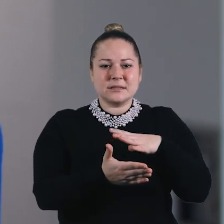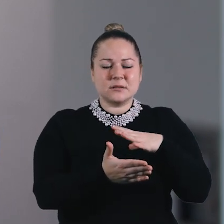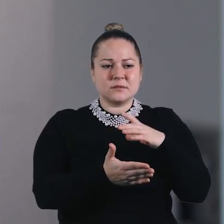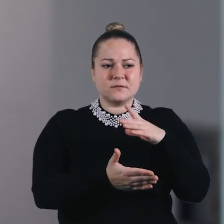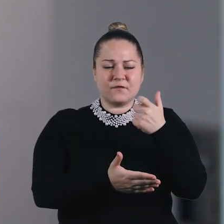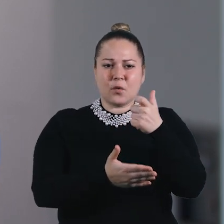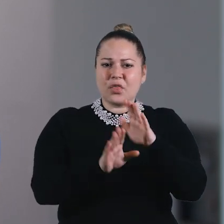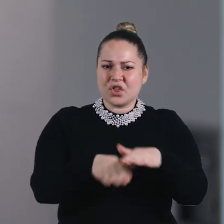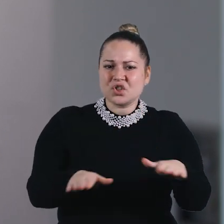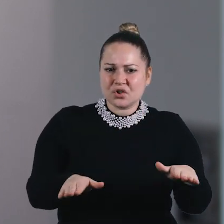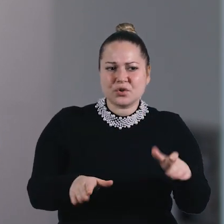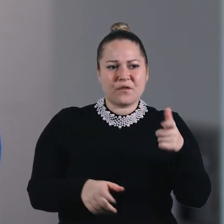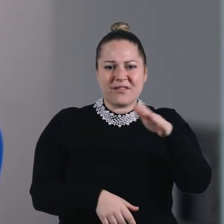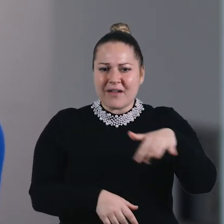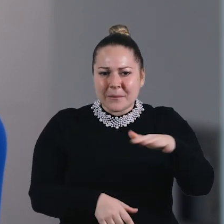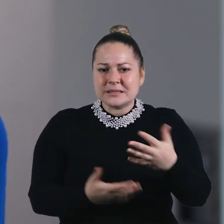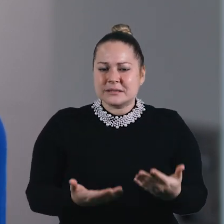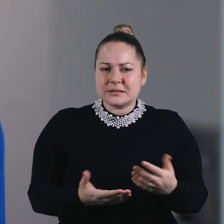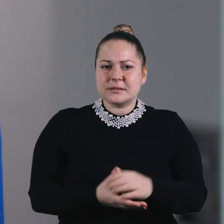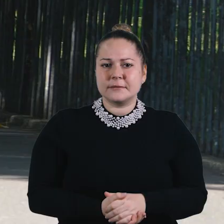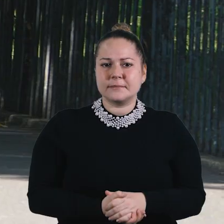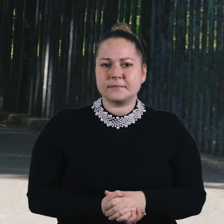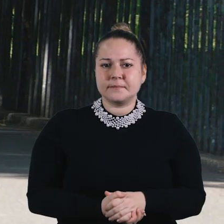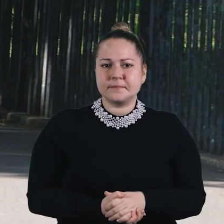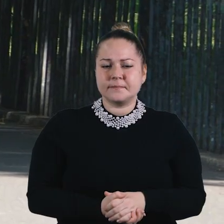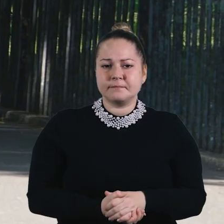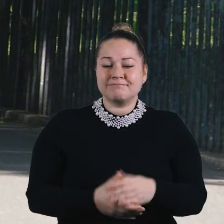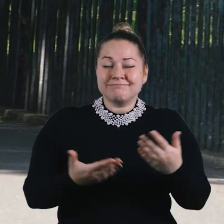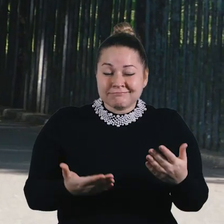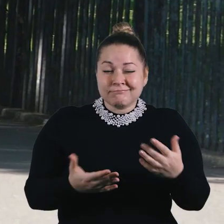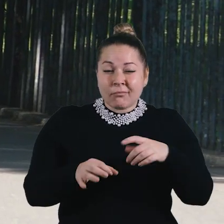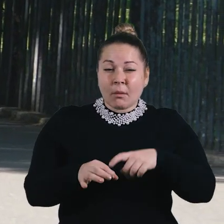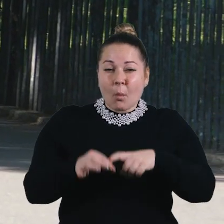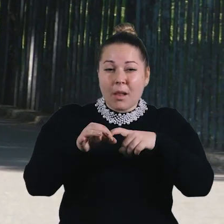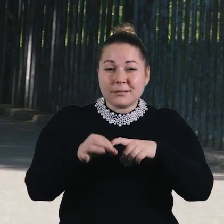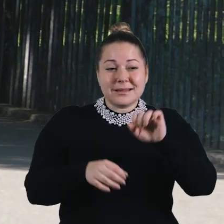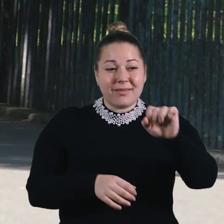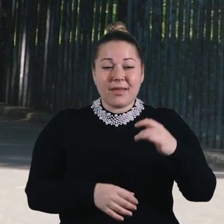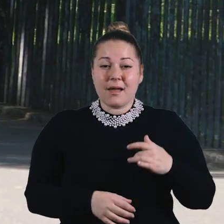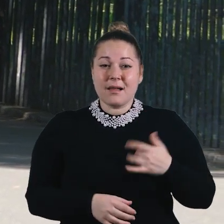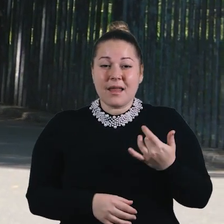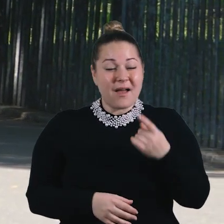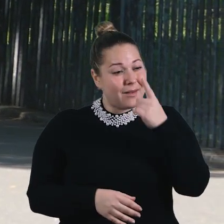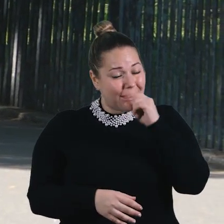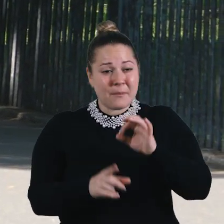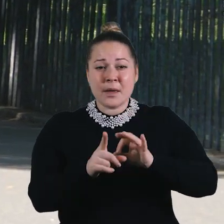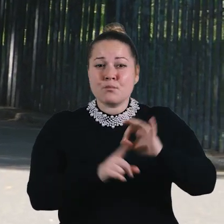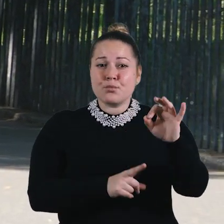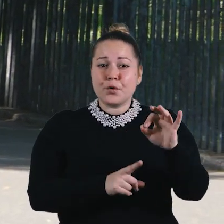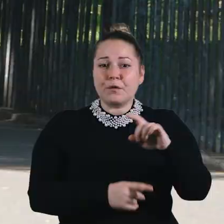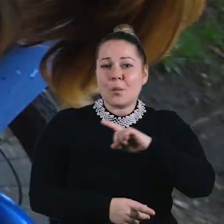them and for their children, so that the quality of their lives can be